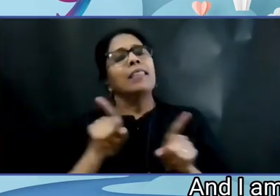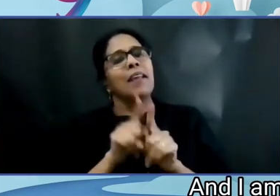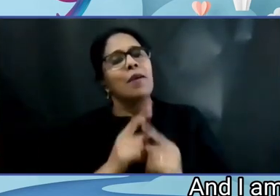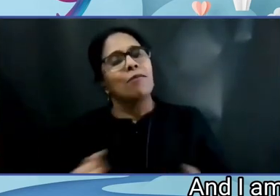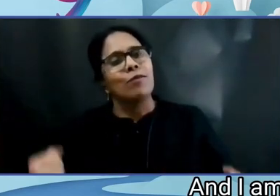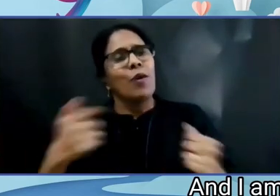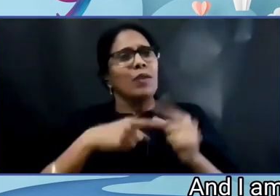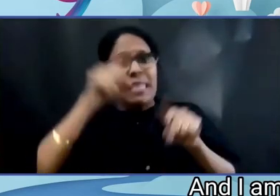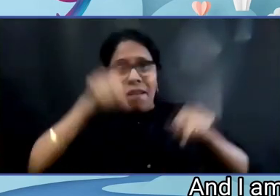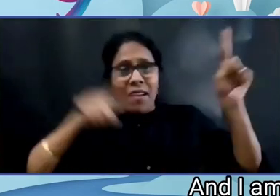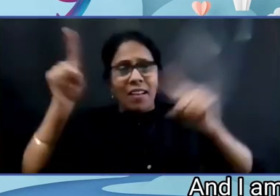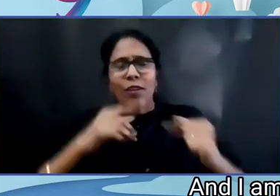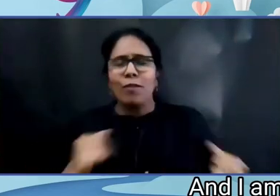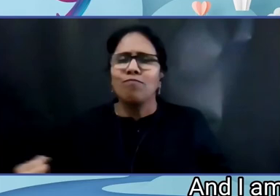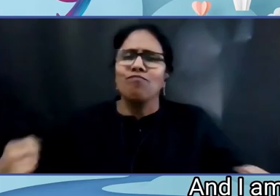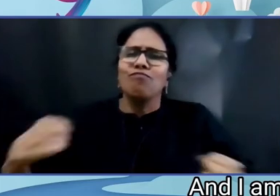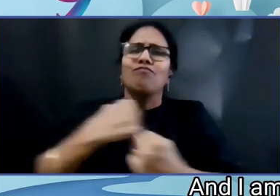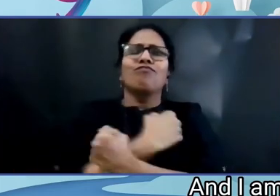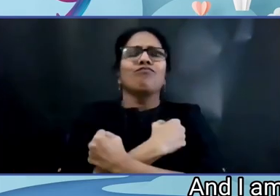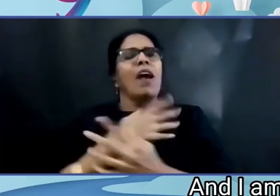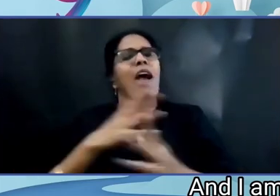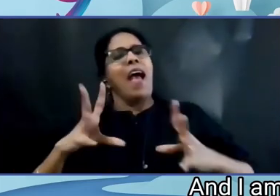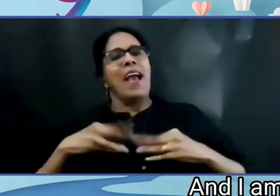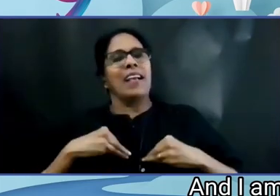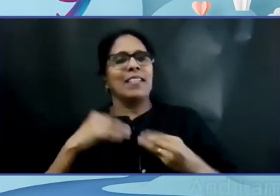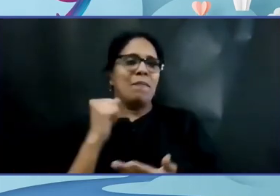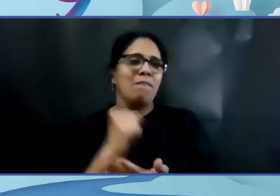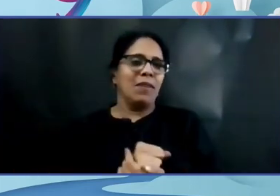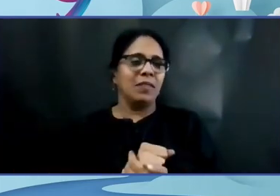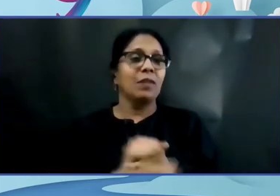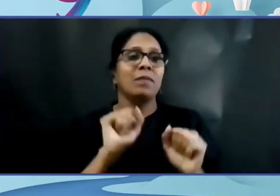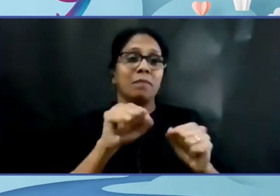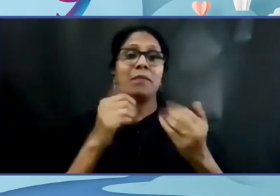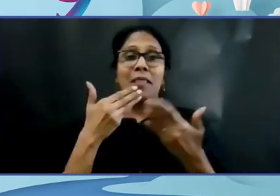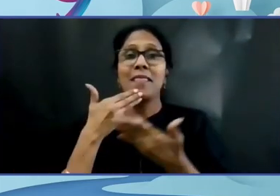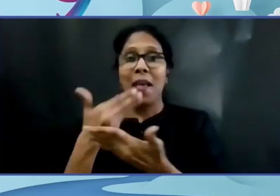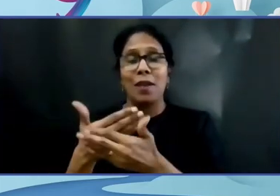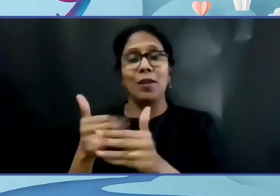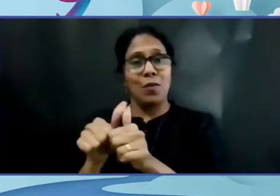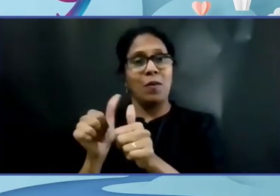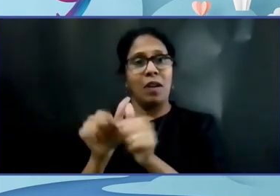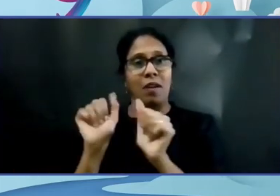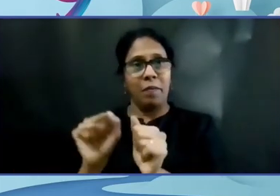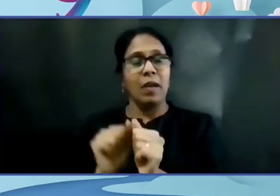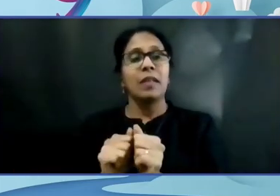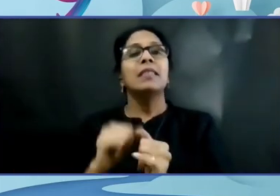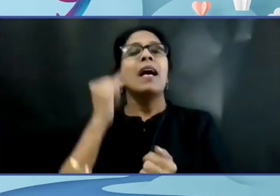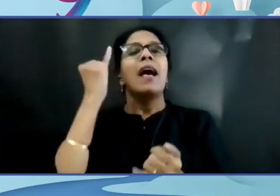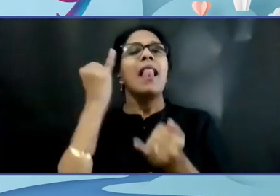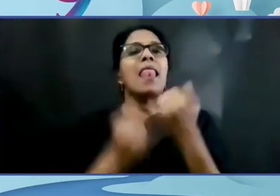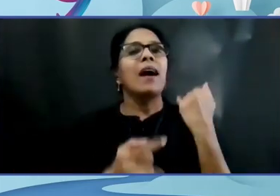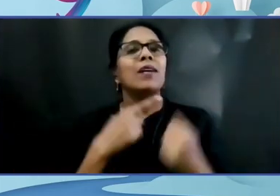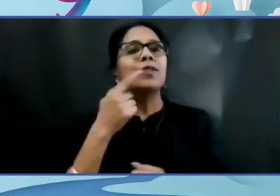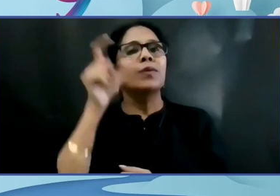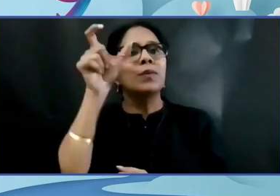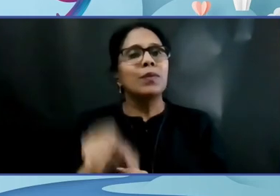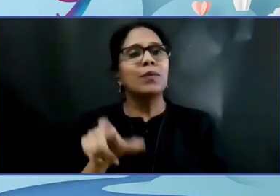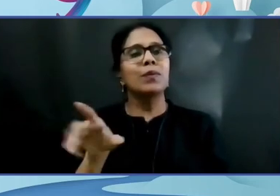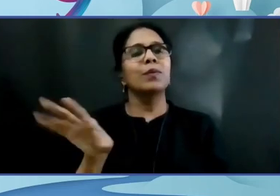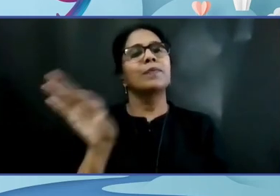differences. Yes. Thank you, Ananya. So last but not least, Shri Devi.